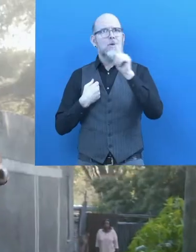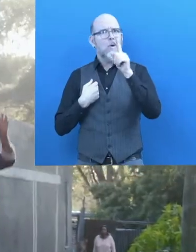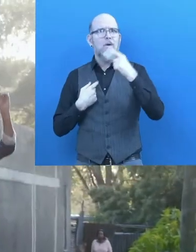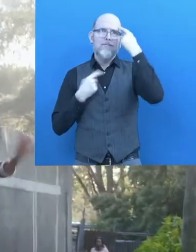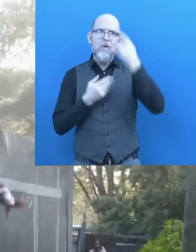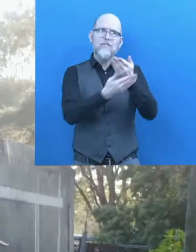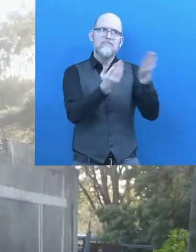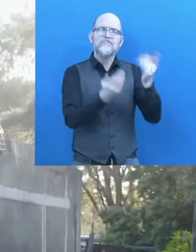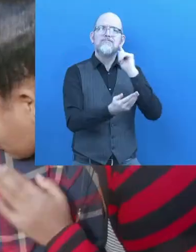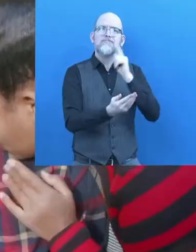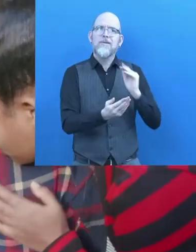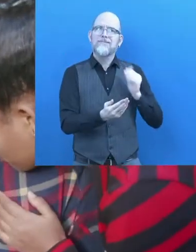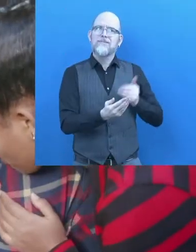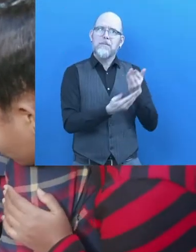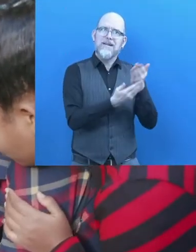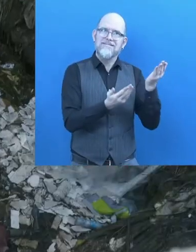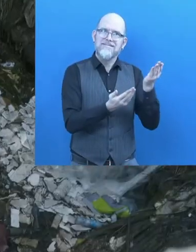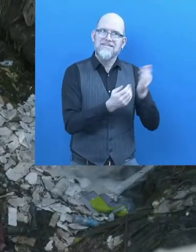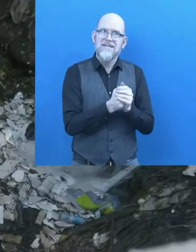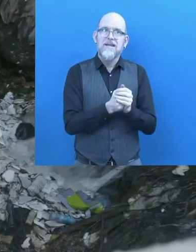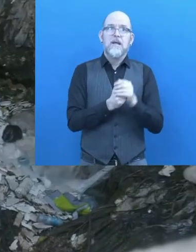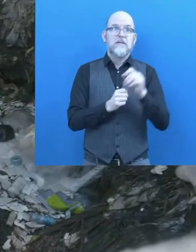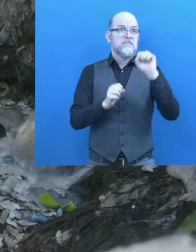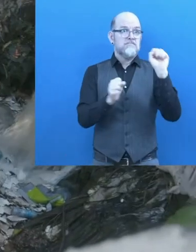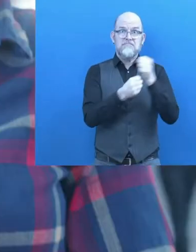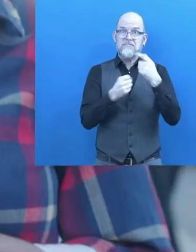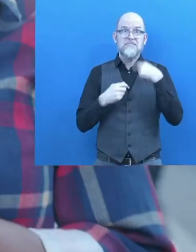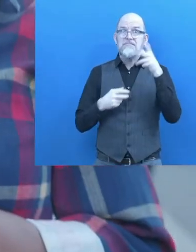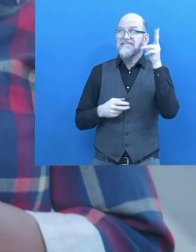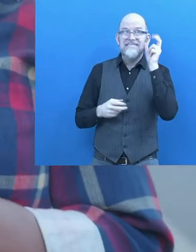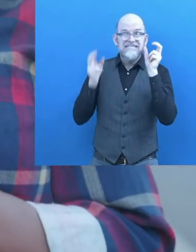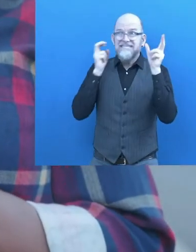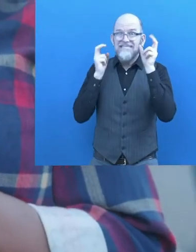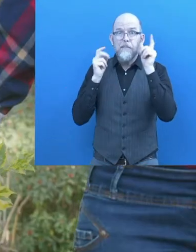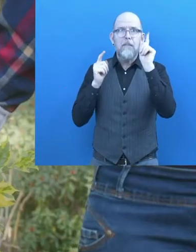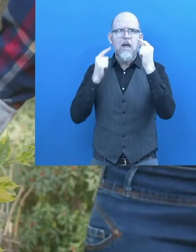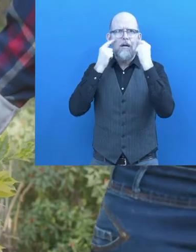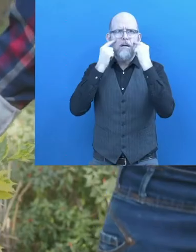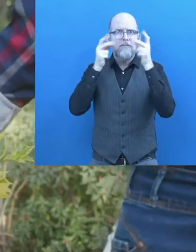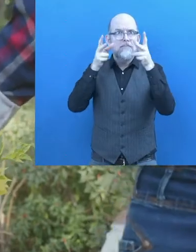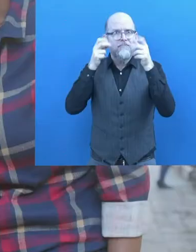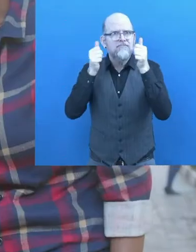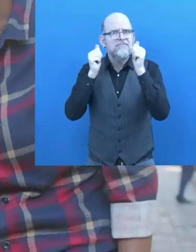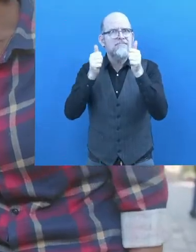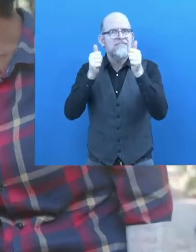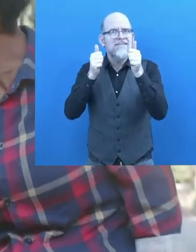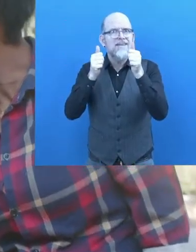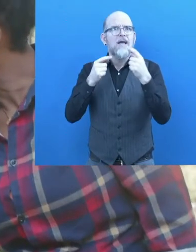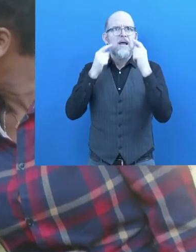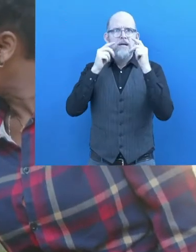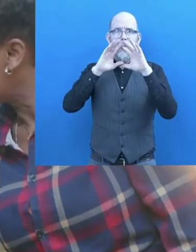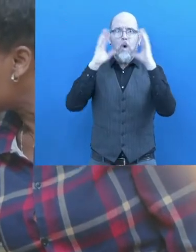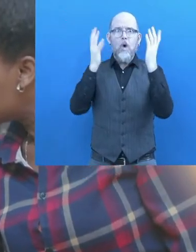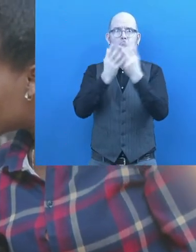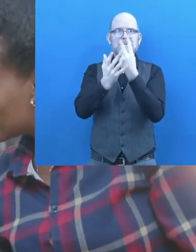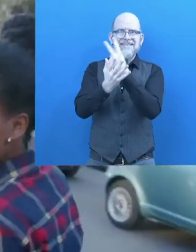When you're not able to hear, you see things more acutely. And when you really open your eyes, you can see the beauty